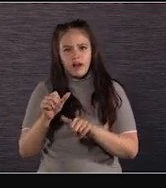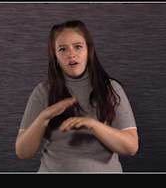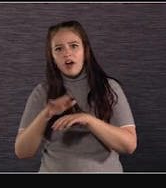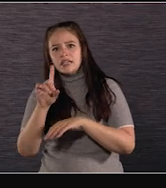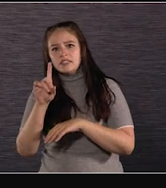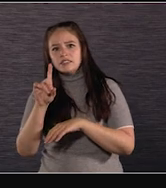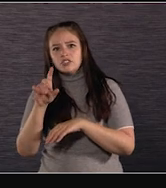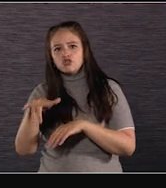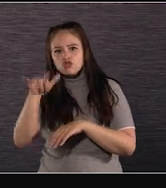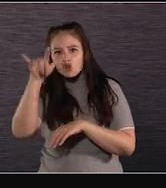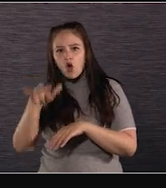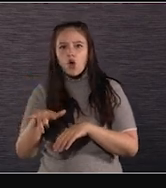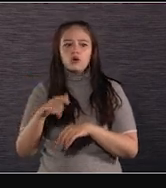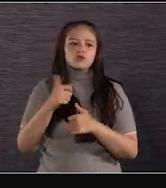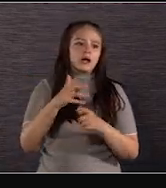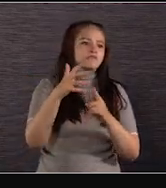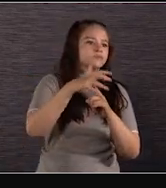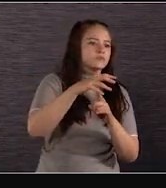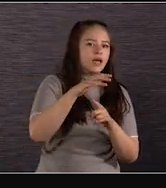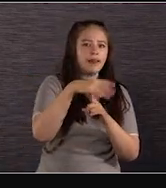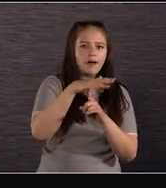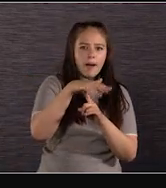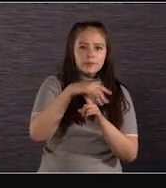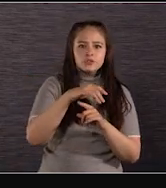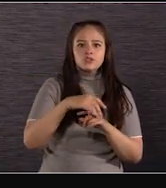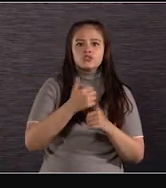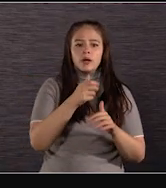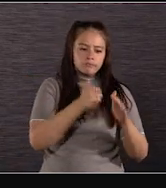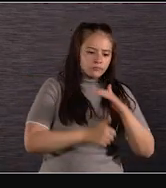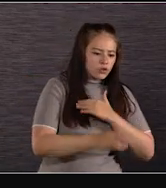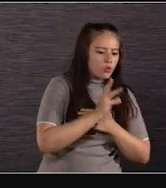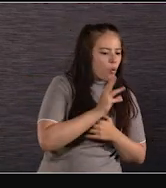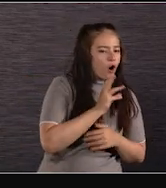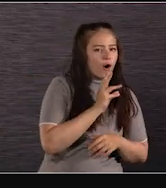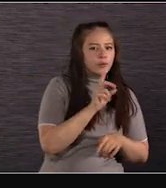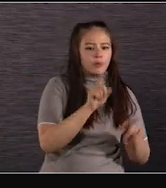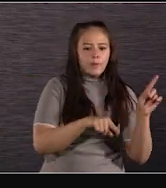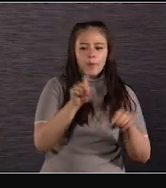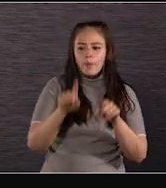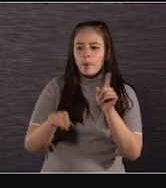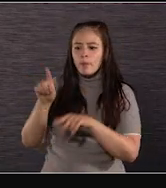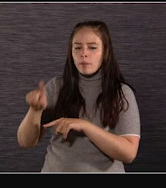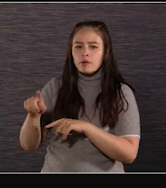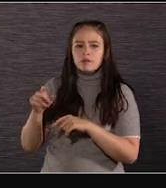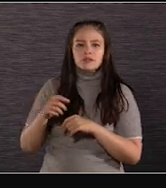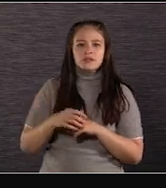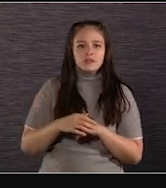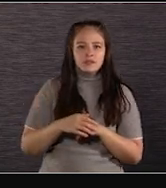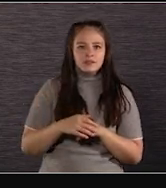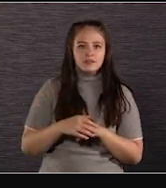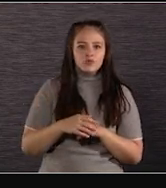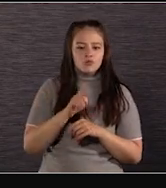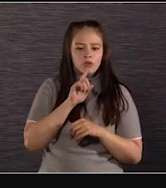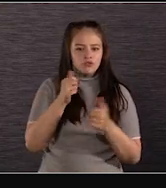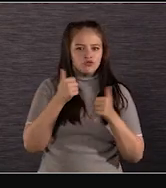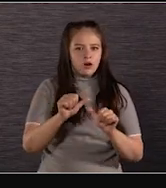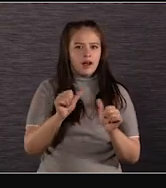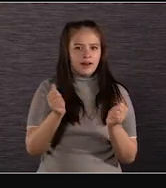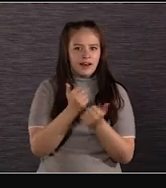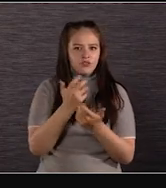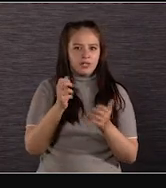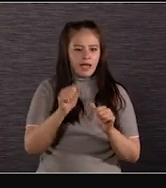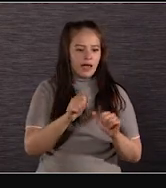it in aerial gimbal mounts on a helicopter. We're putting it in underwater housing, you know, we're hand holding it, and putting it on the Steadicam.